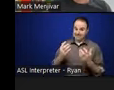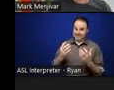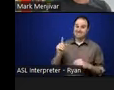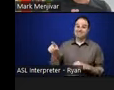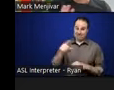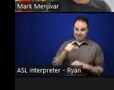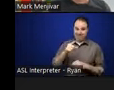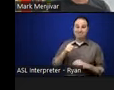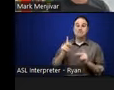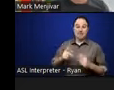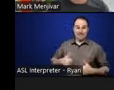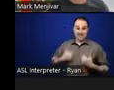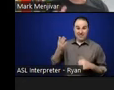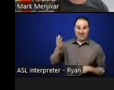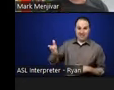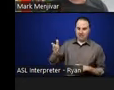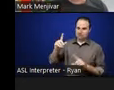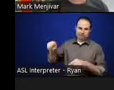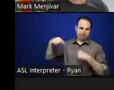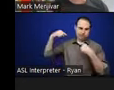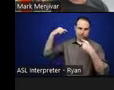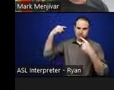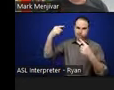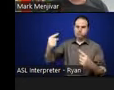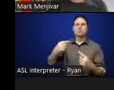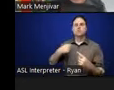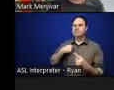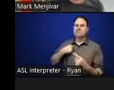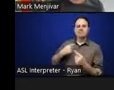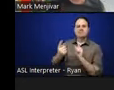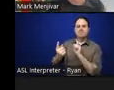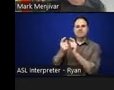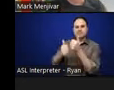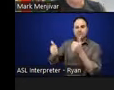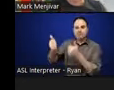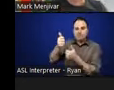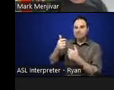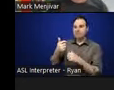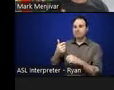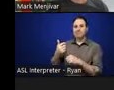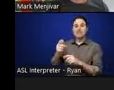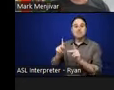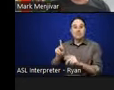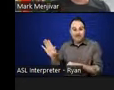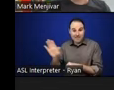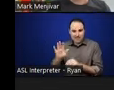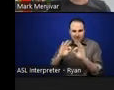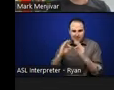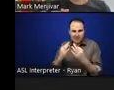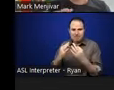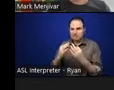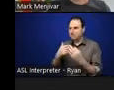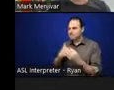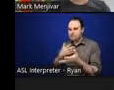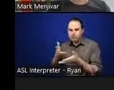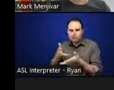talking with administration and their families and people that were living there, and decided that we found a safe way to be able to